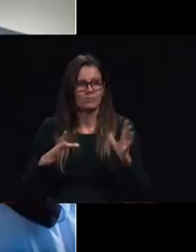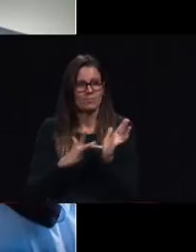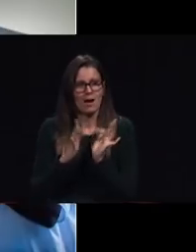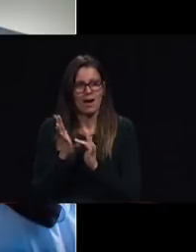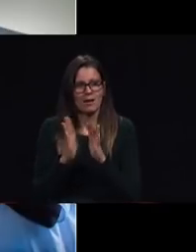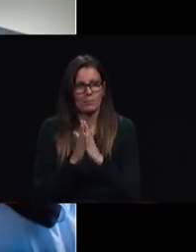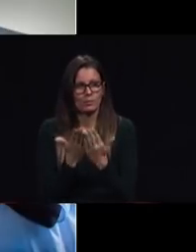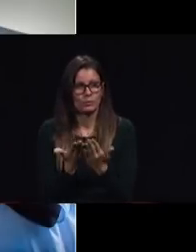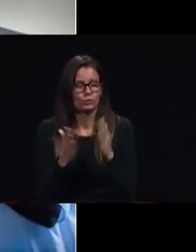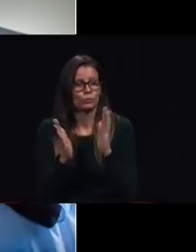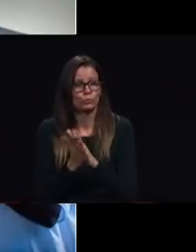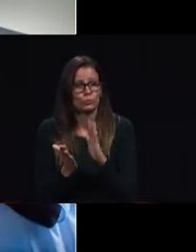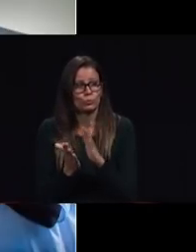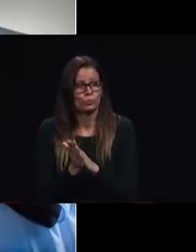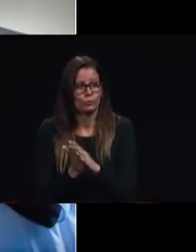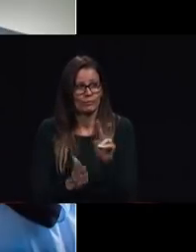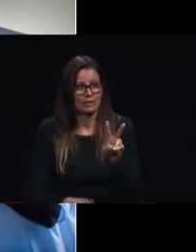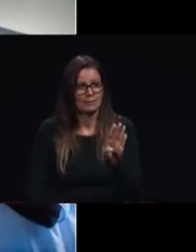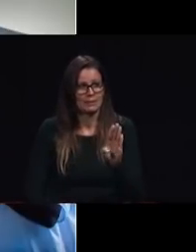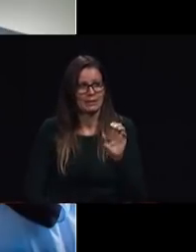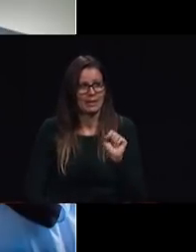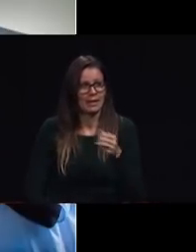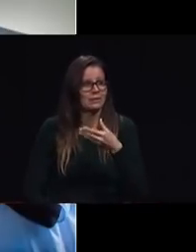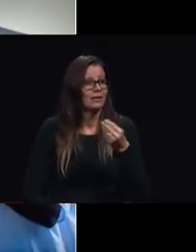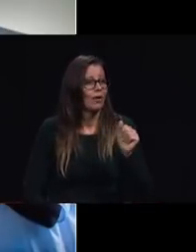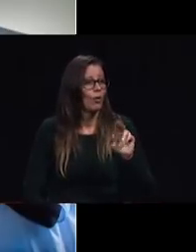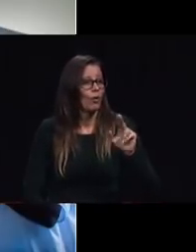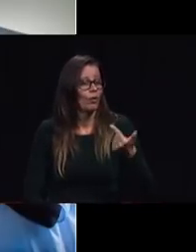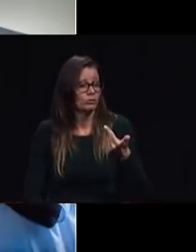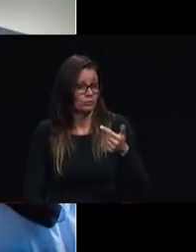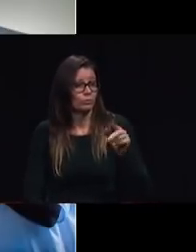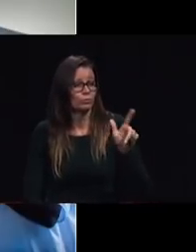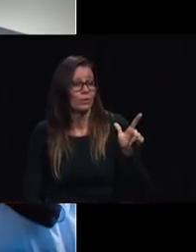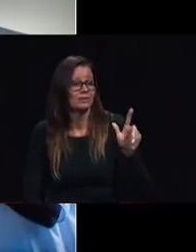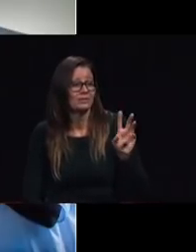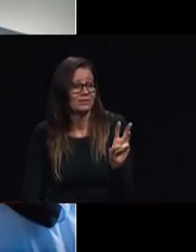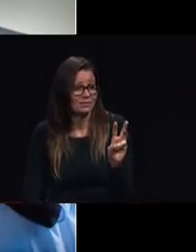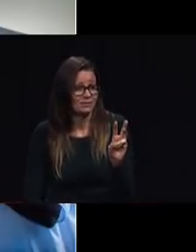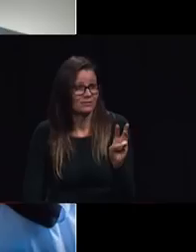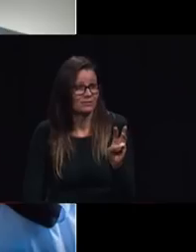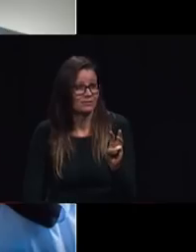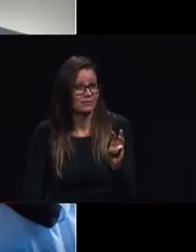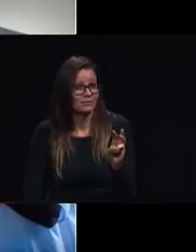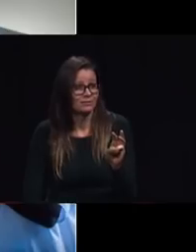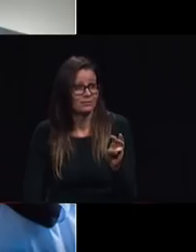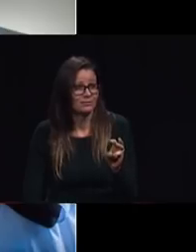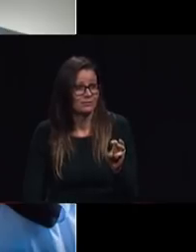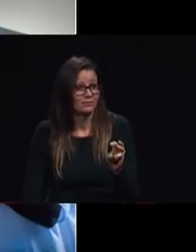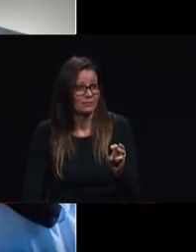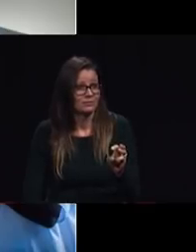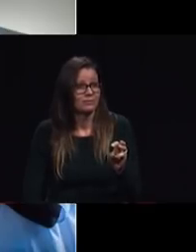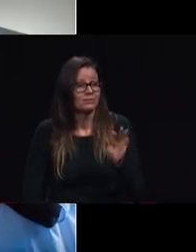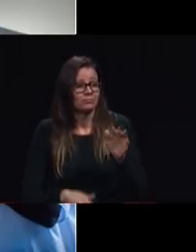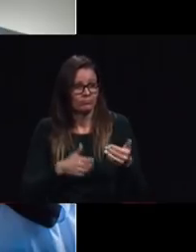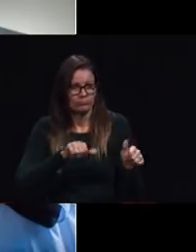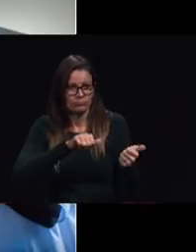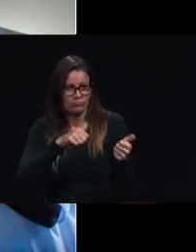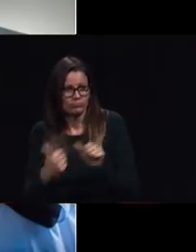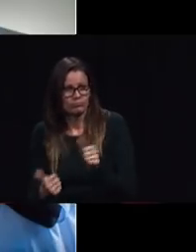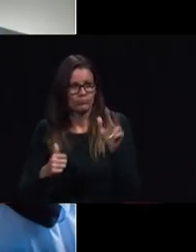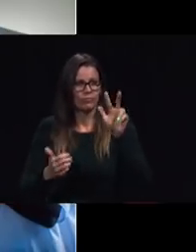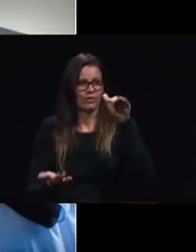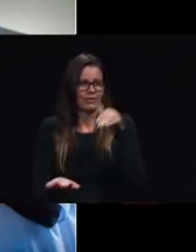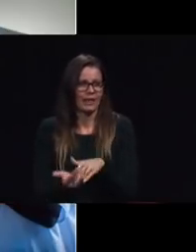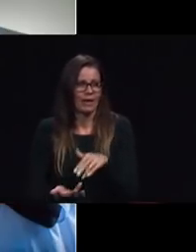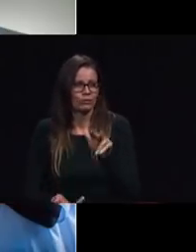Elder Leto can testify to that he was right there and they just baptized 3,827